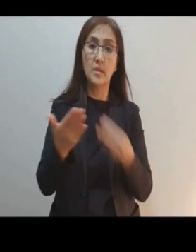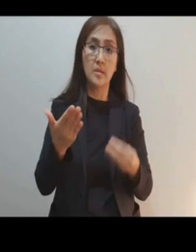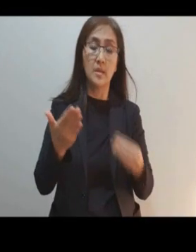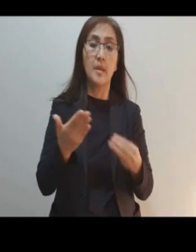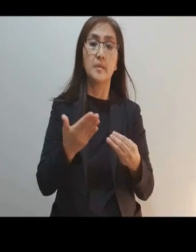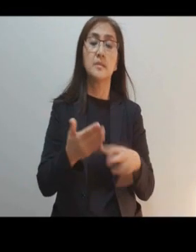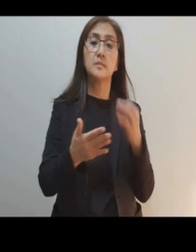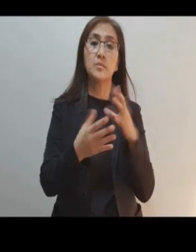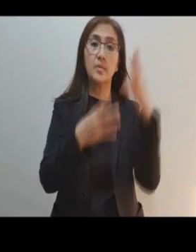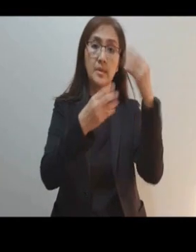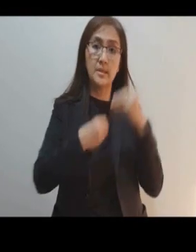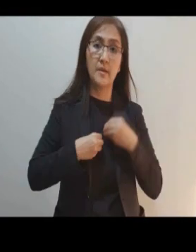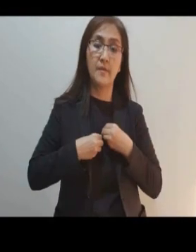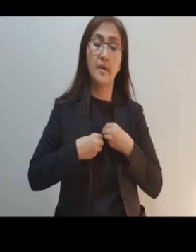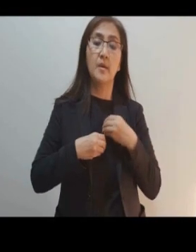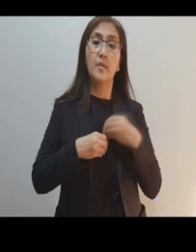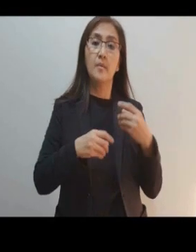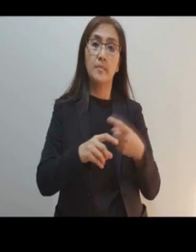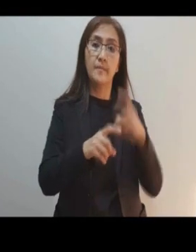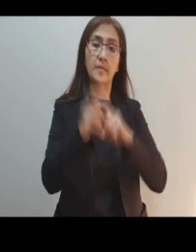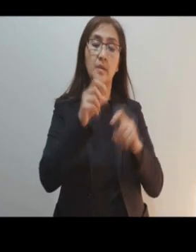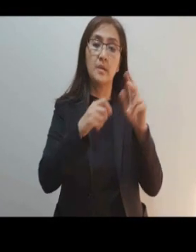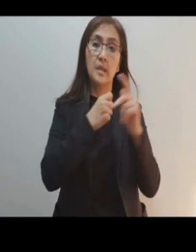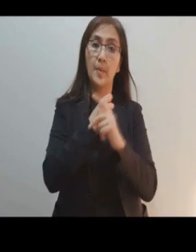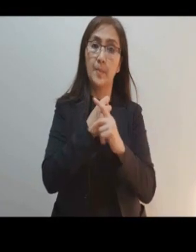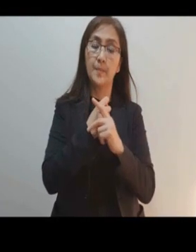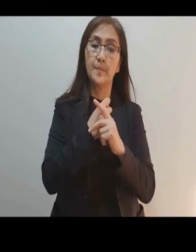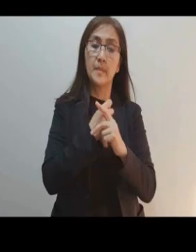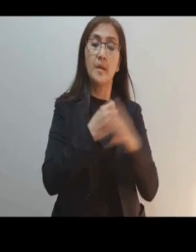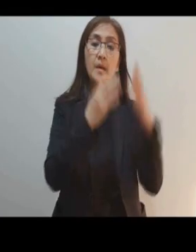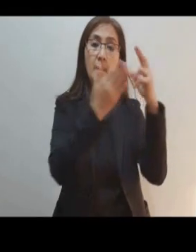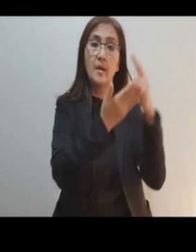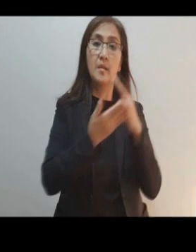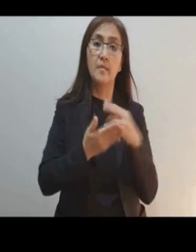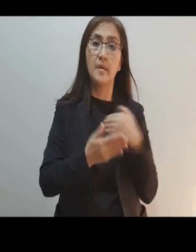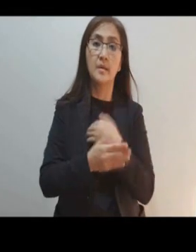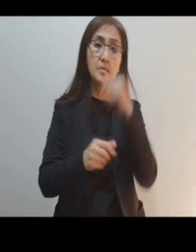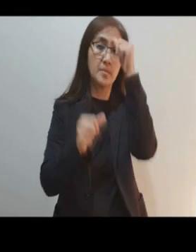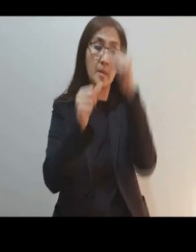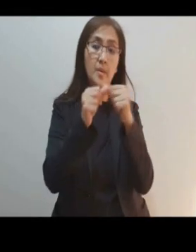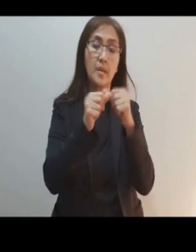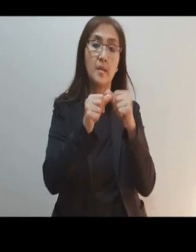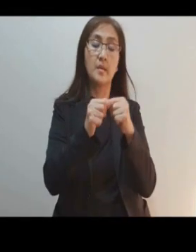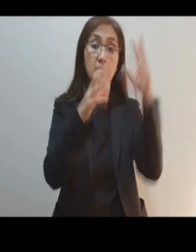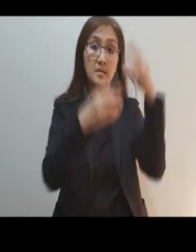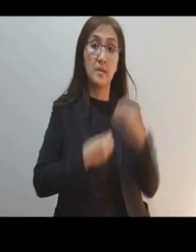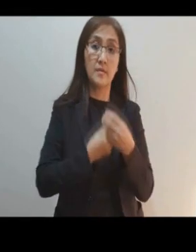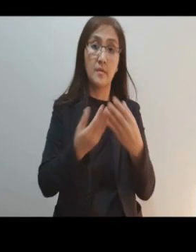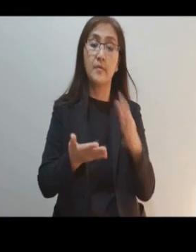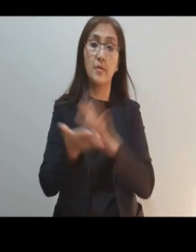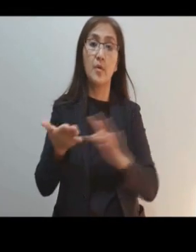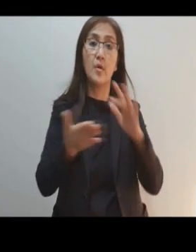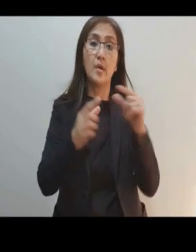material and monetary blessings we receive, own, and keep. Help us remember that these are given